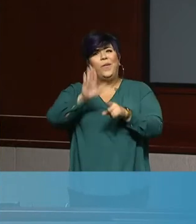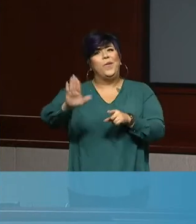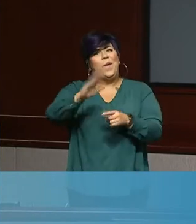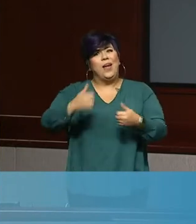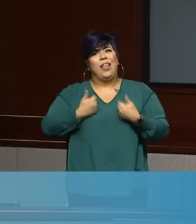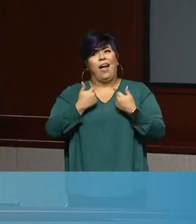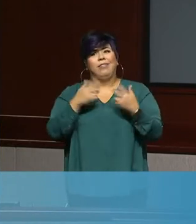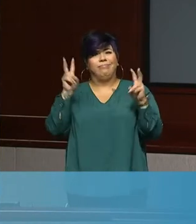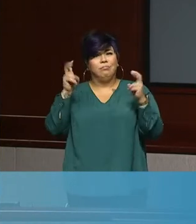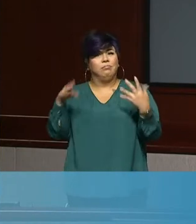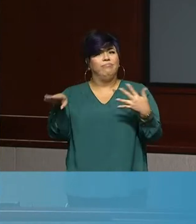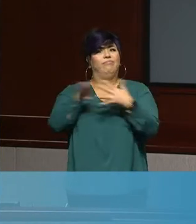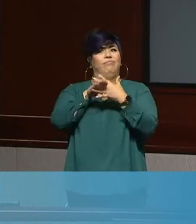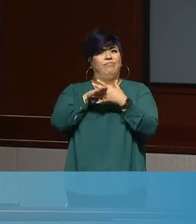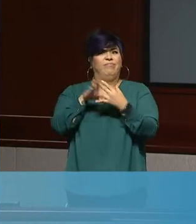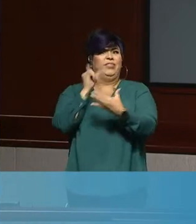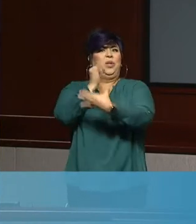pandemic.